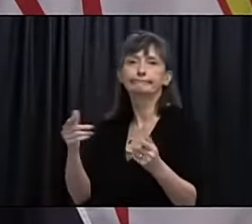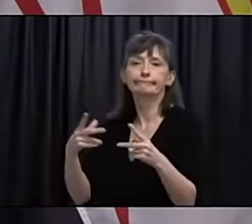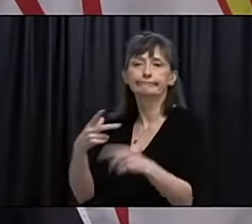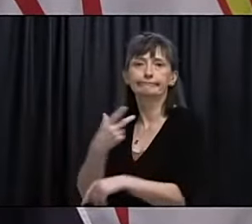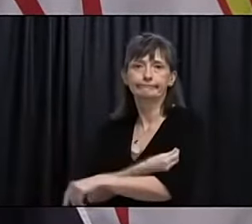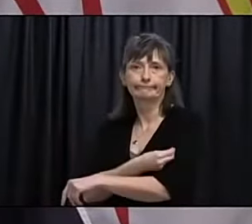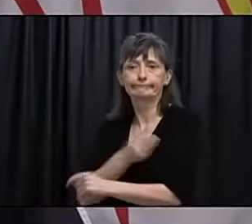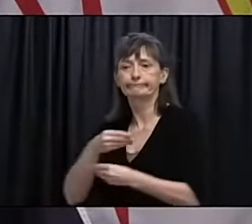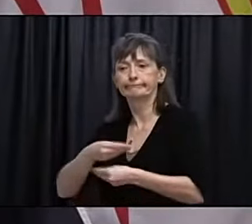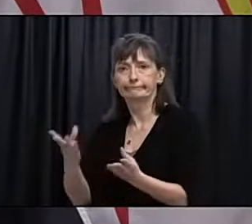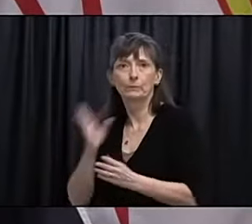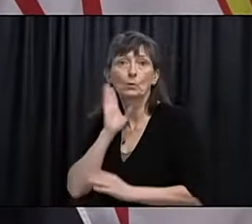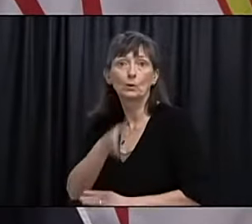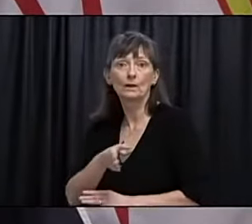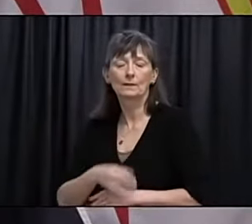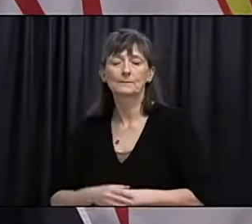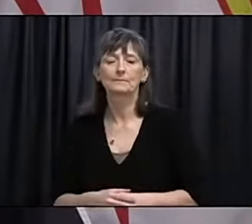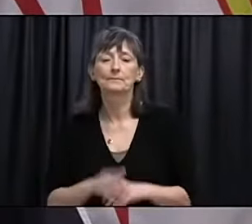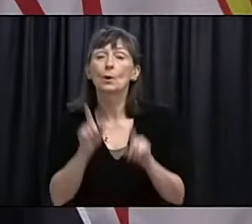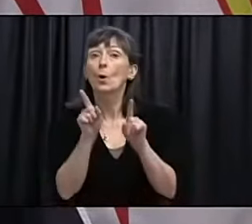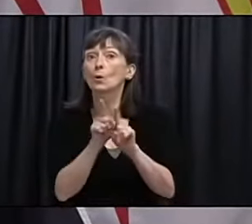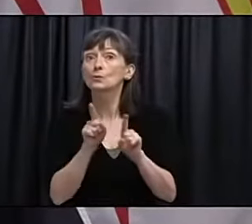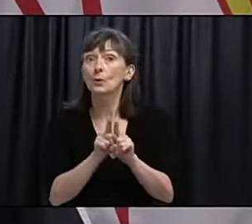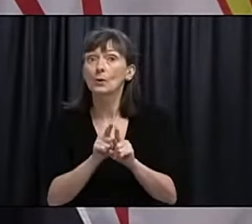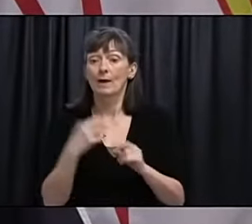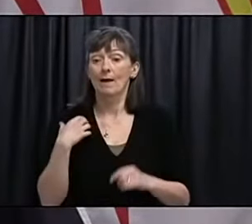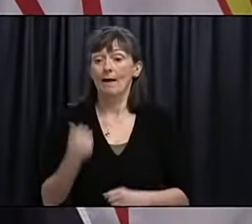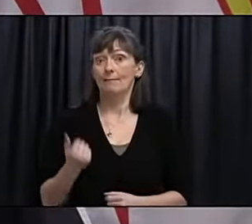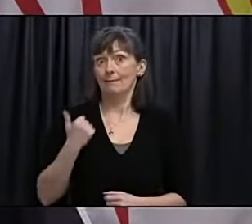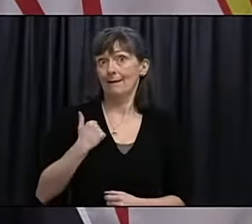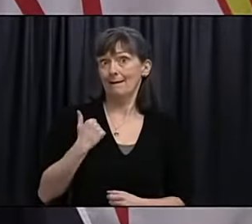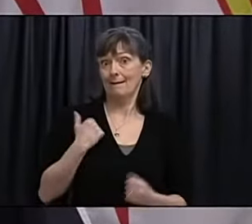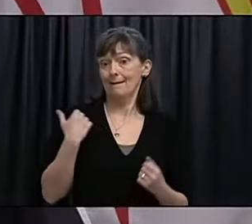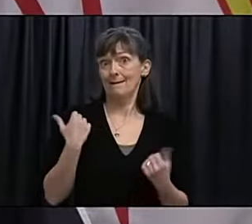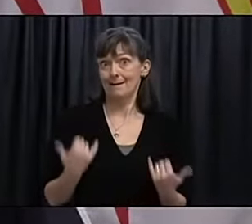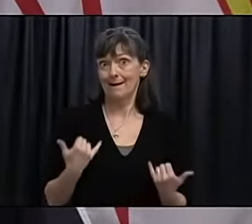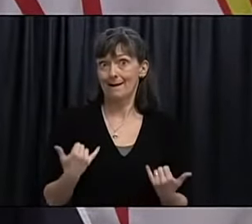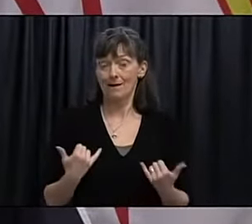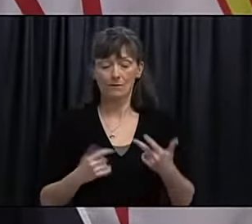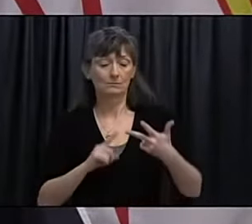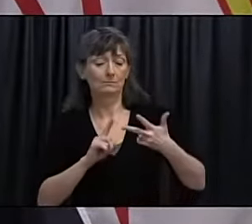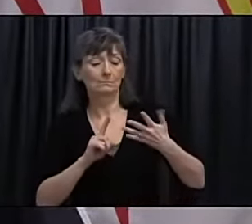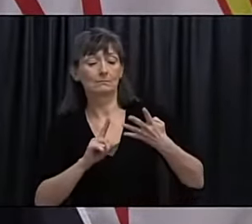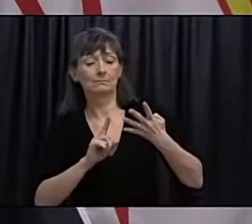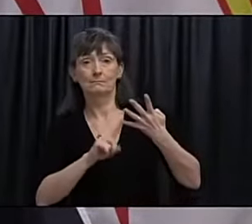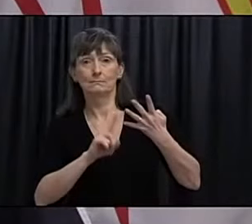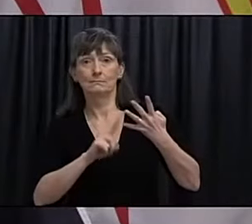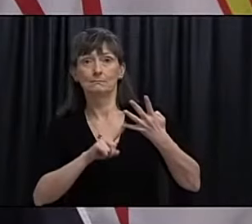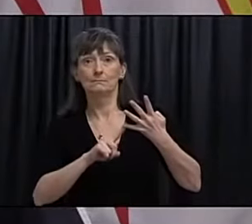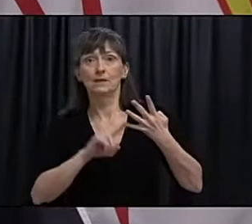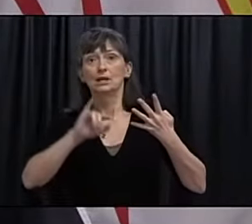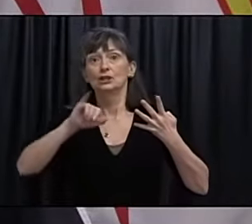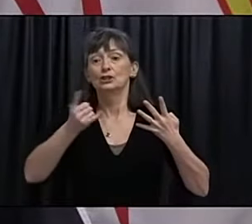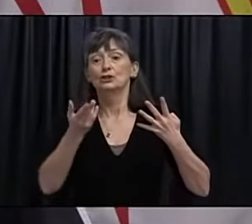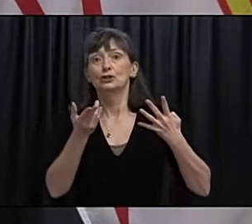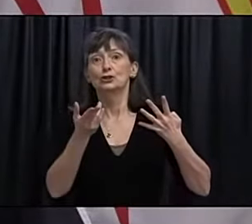Health Canada has approved another COVID-19 vaccine this one manufactured by Janssen